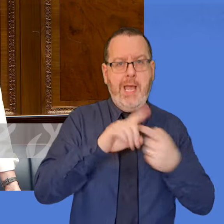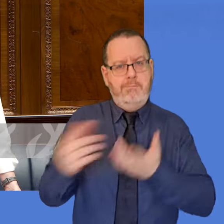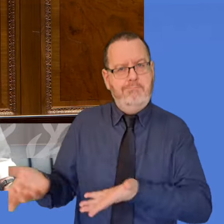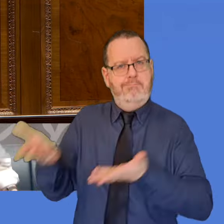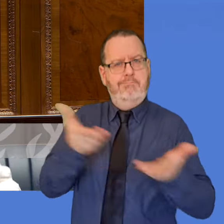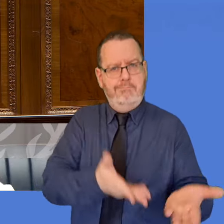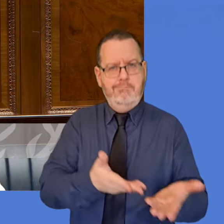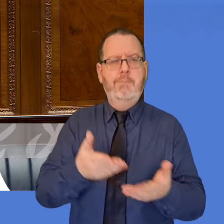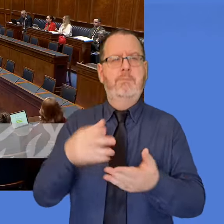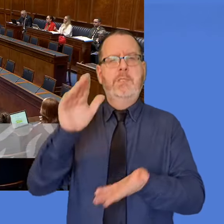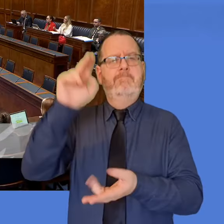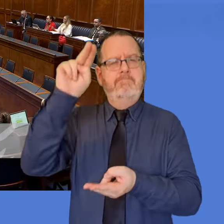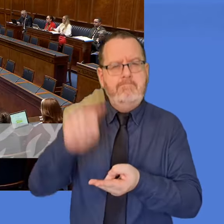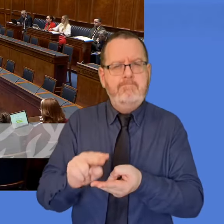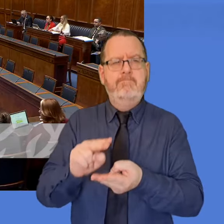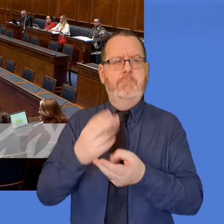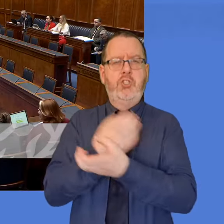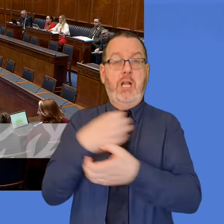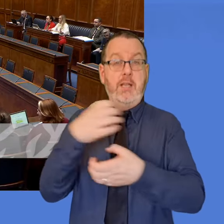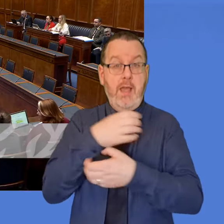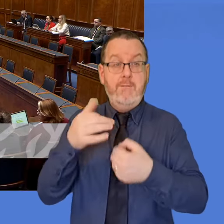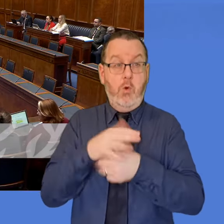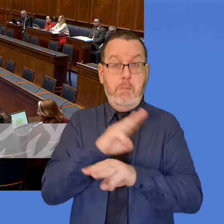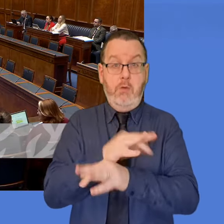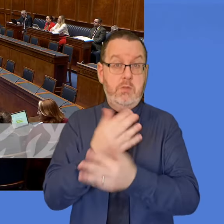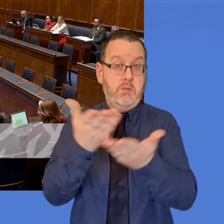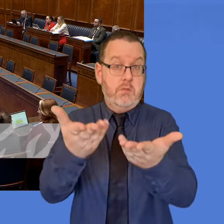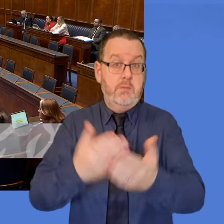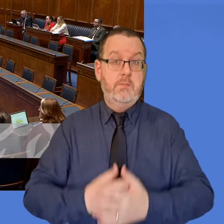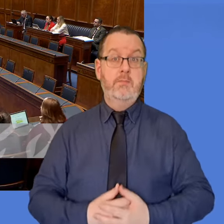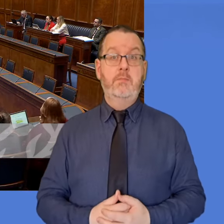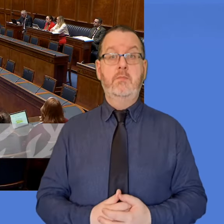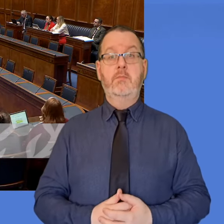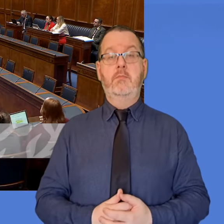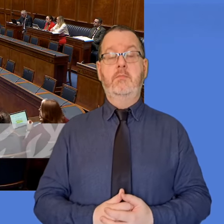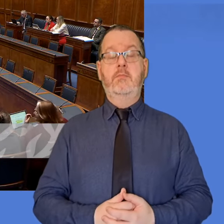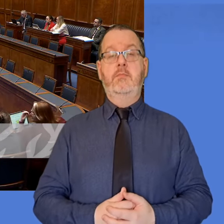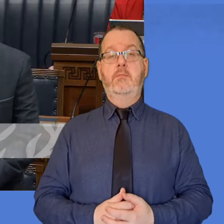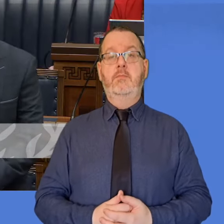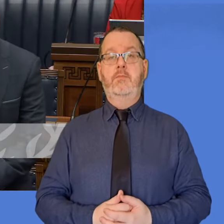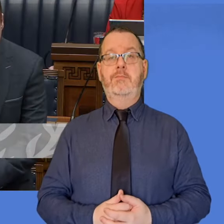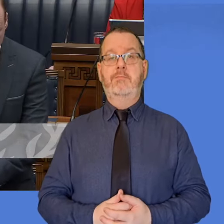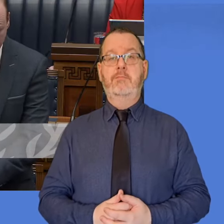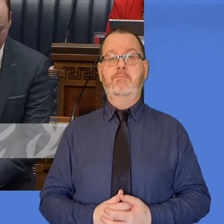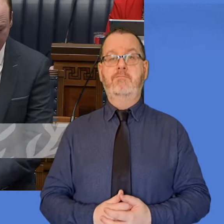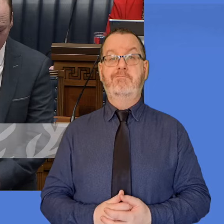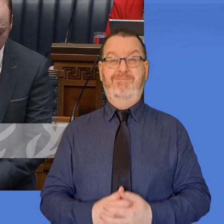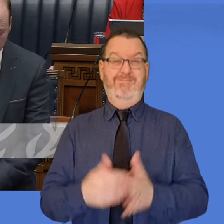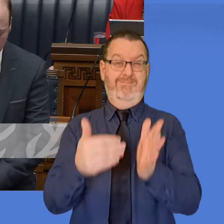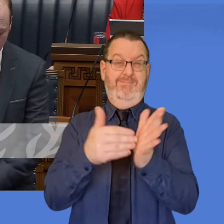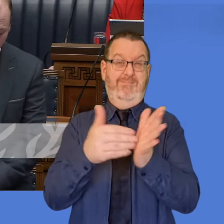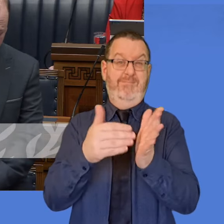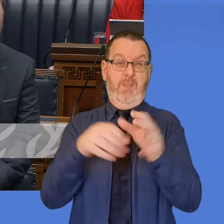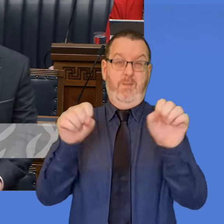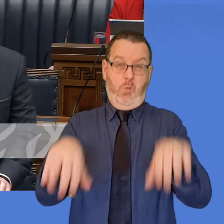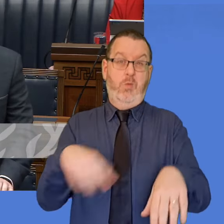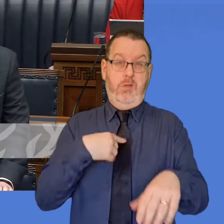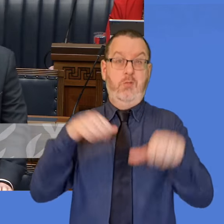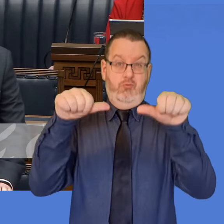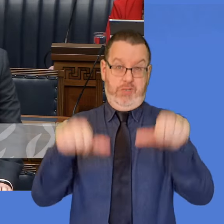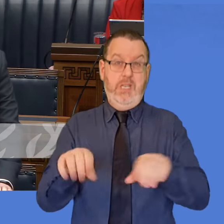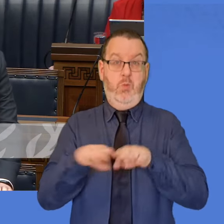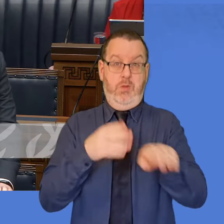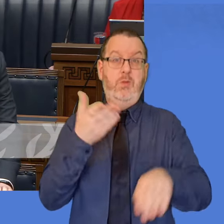to do so? The Prime Minister, the member will not be surprised to hear me say that I agree with her